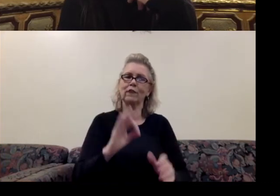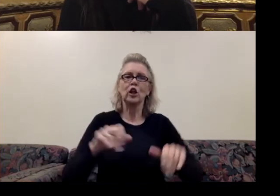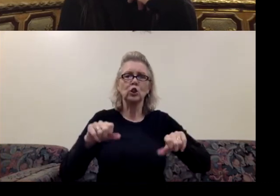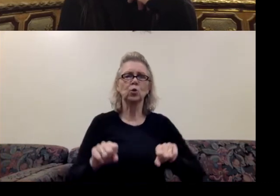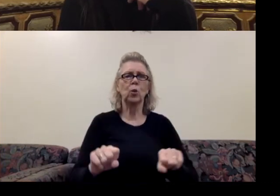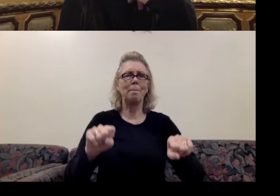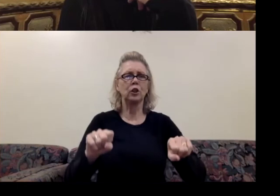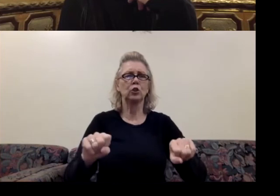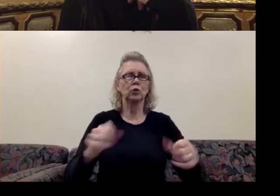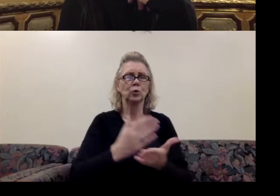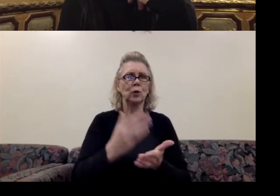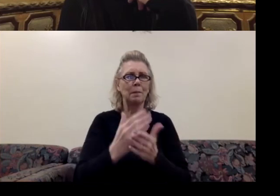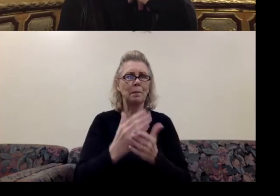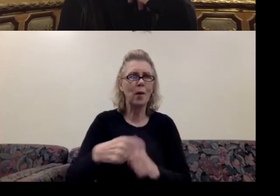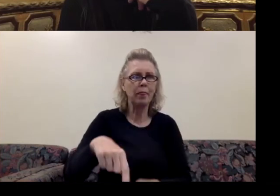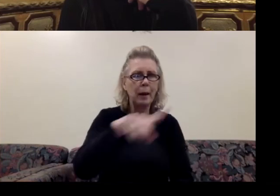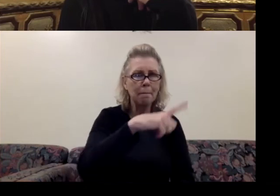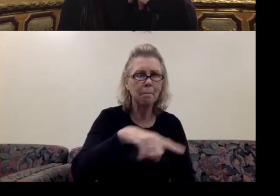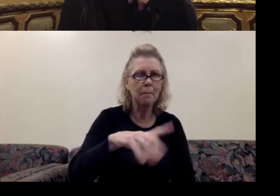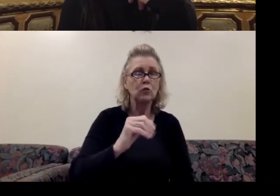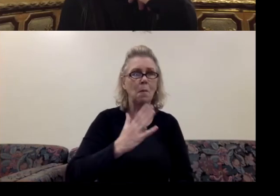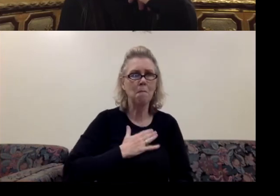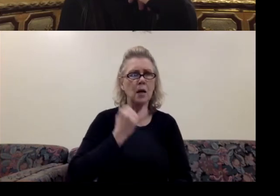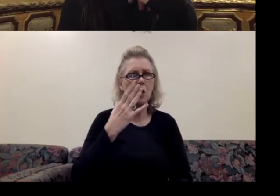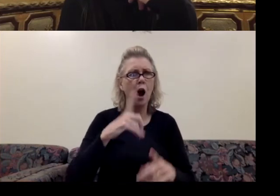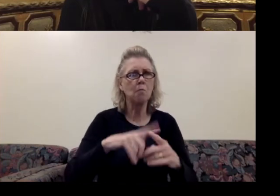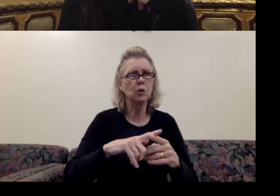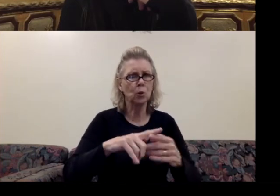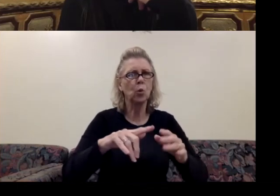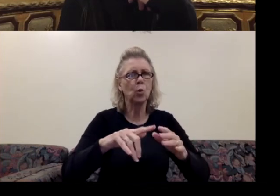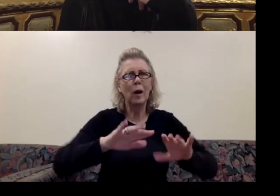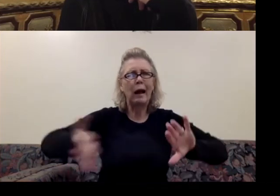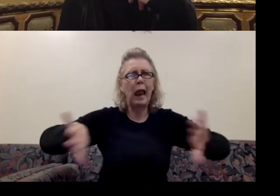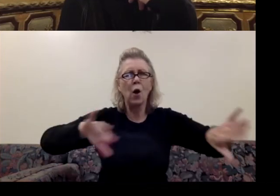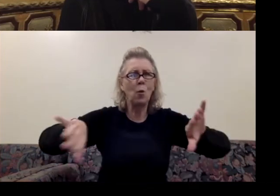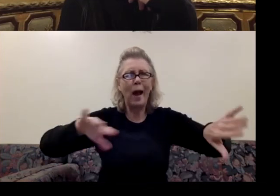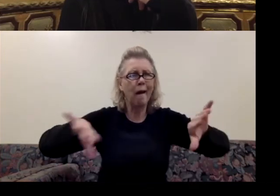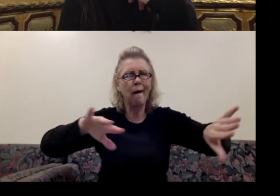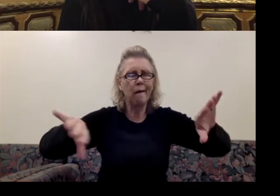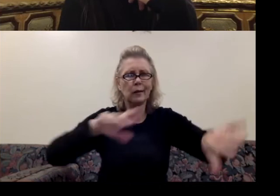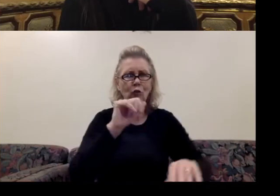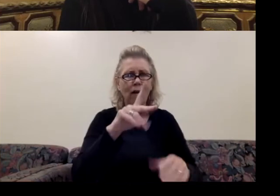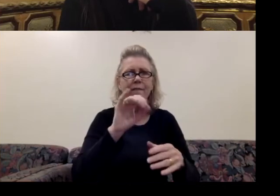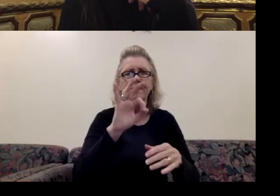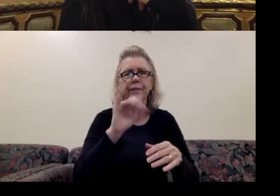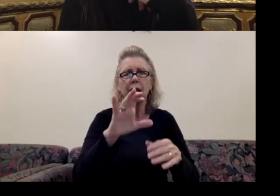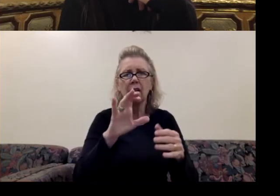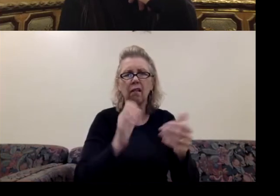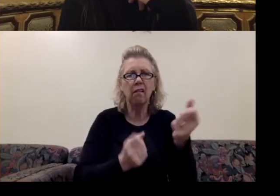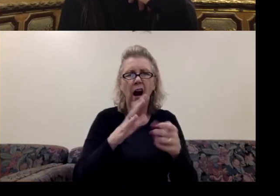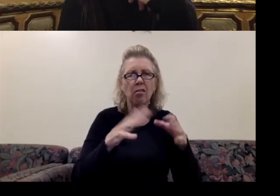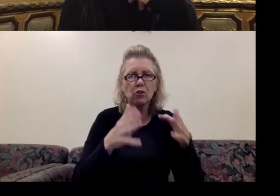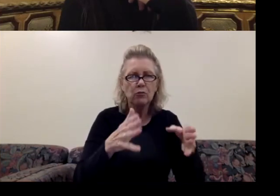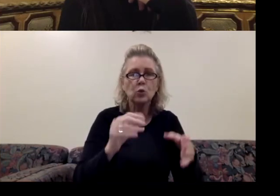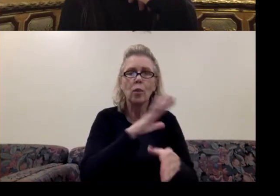with them. So that my job is to clear away the traffic that's on the street so that their skills